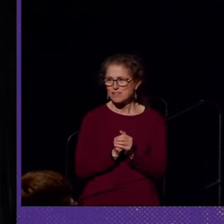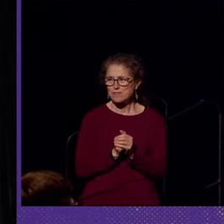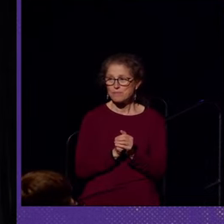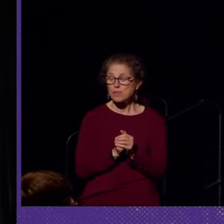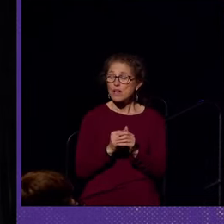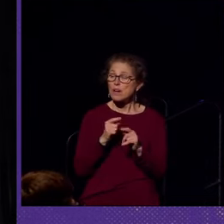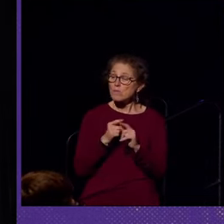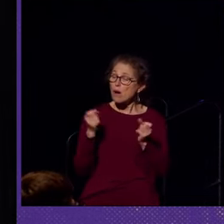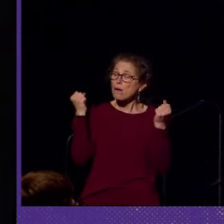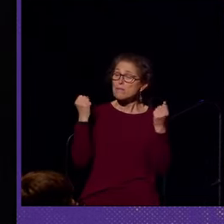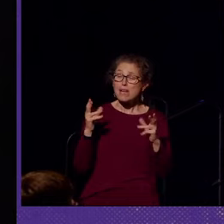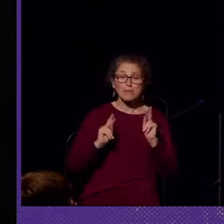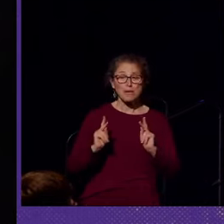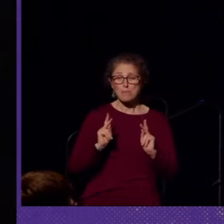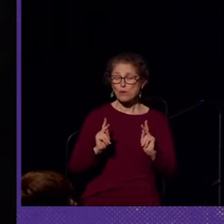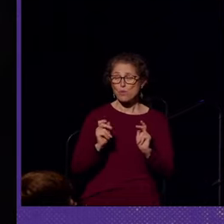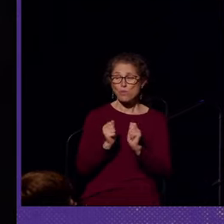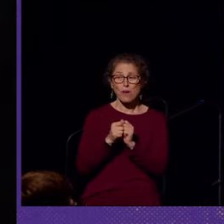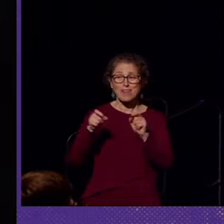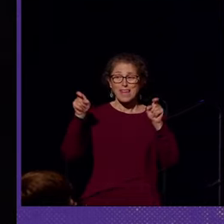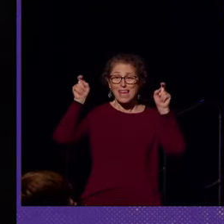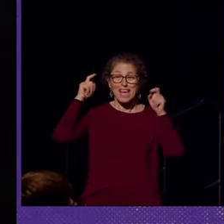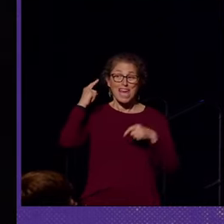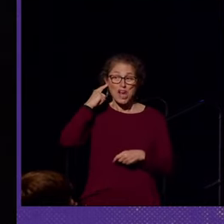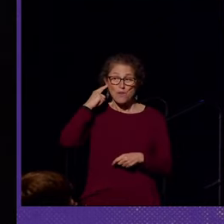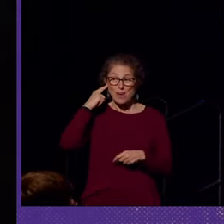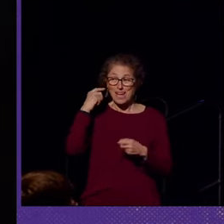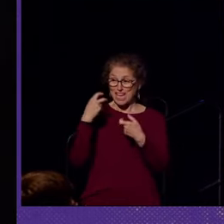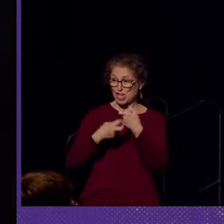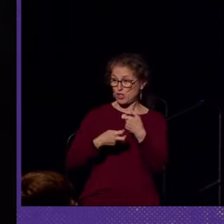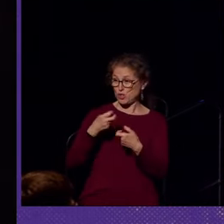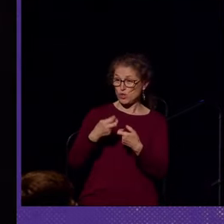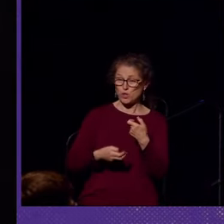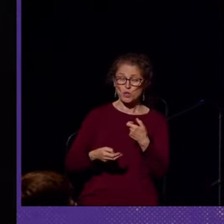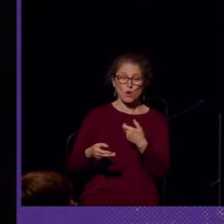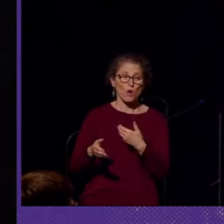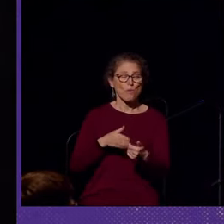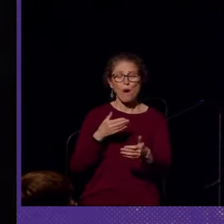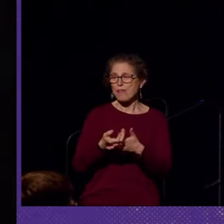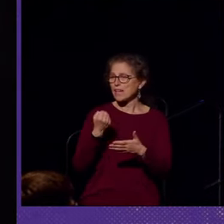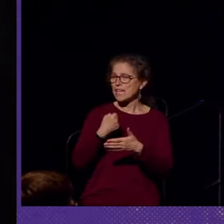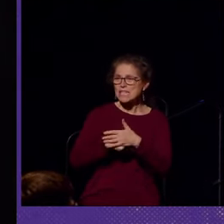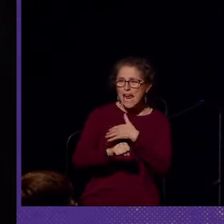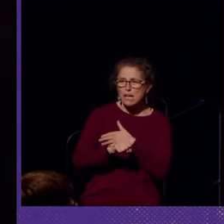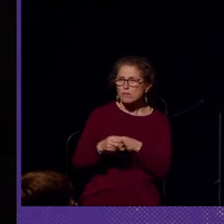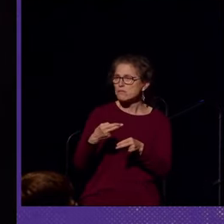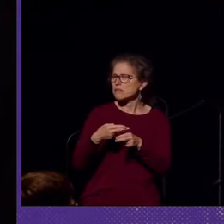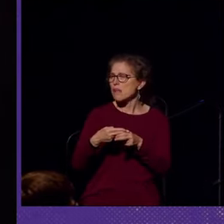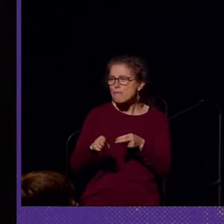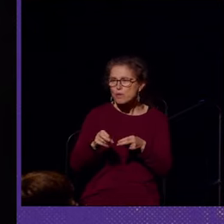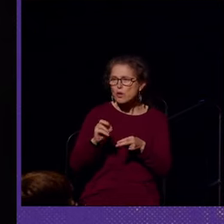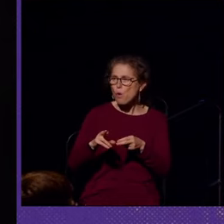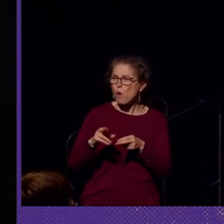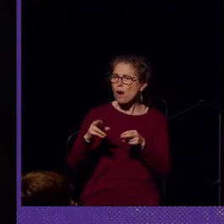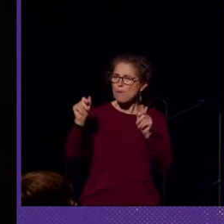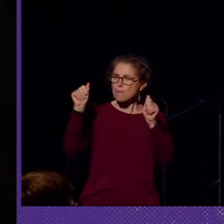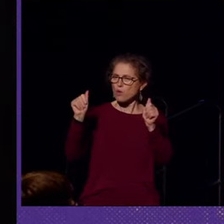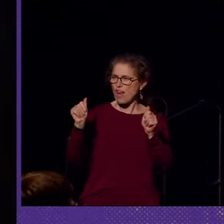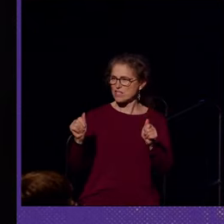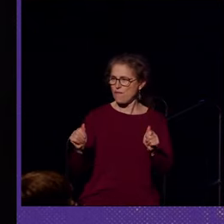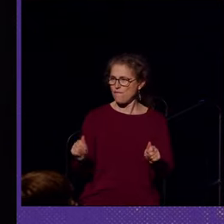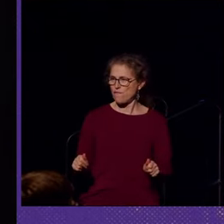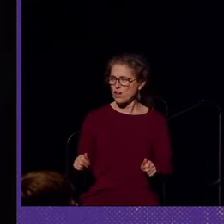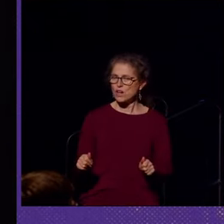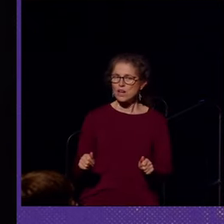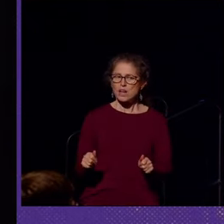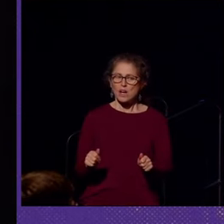But many people with hearing issues, whether congenital, temporary, or progressive, tend to